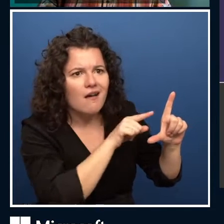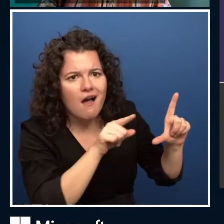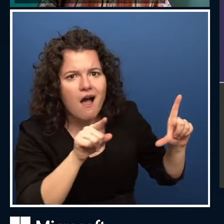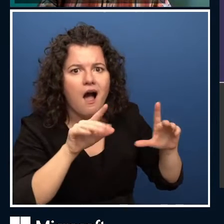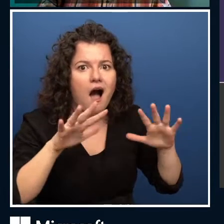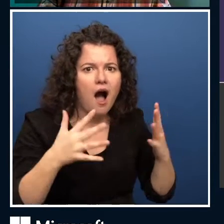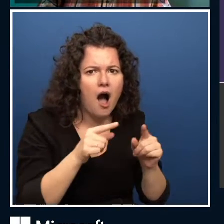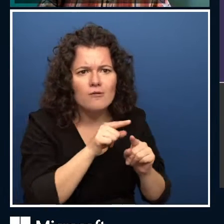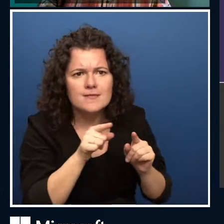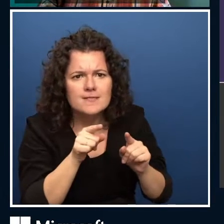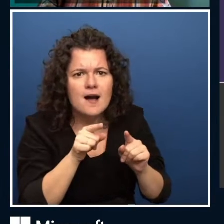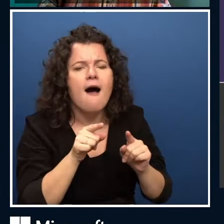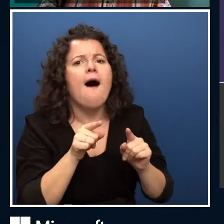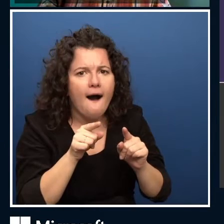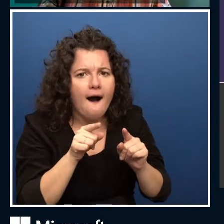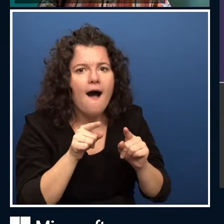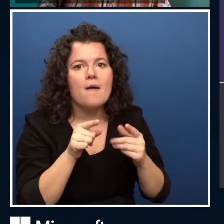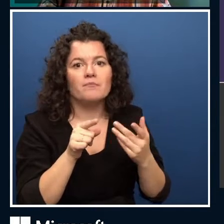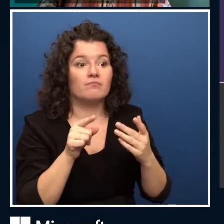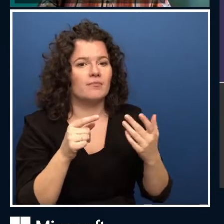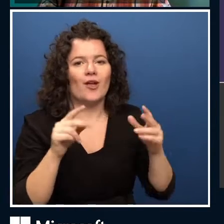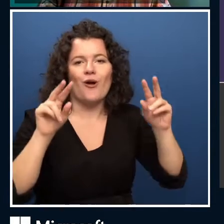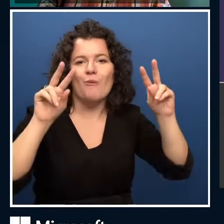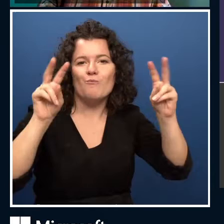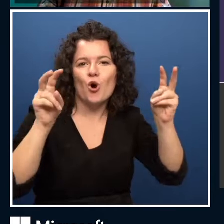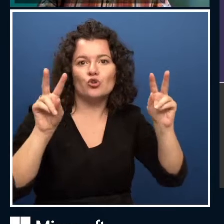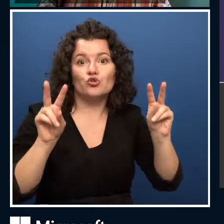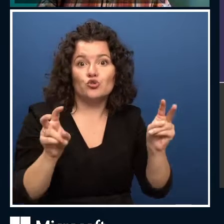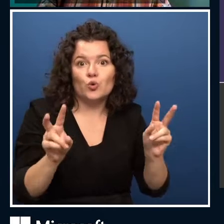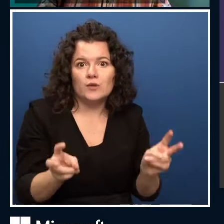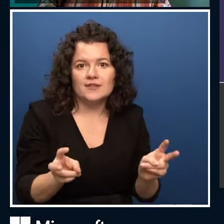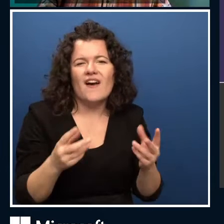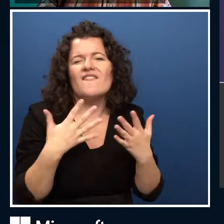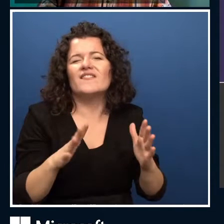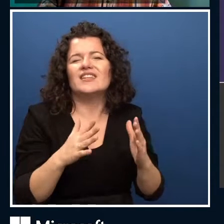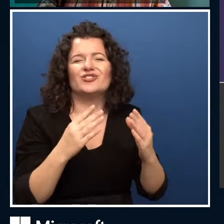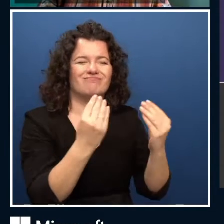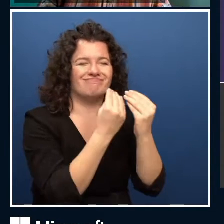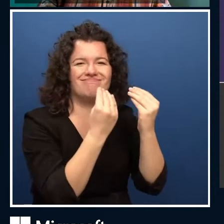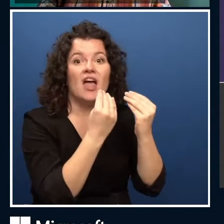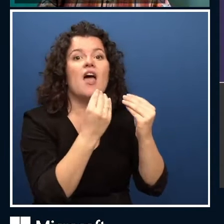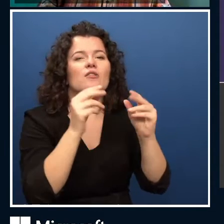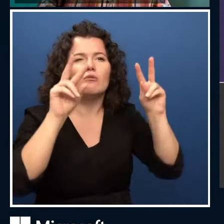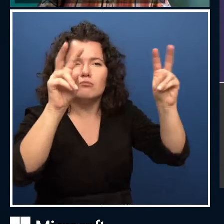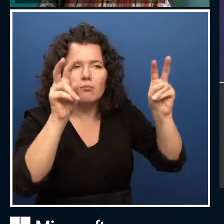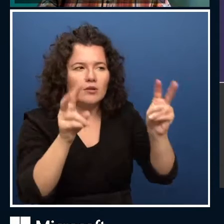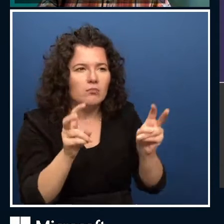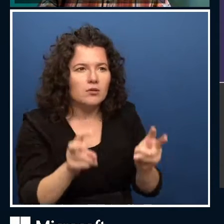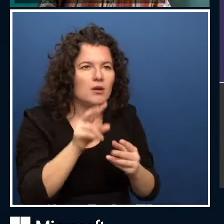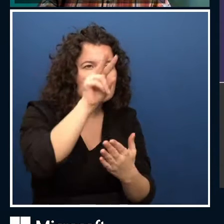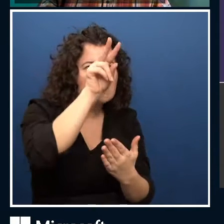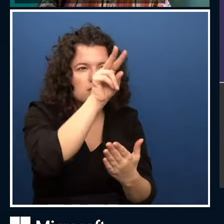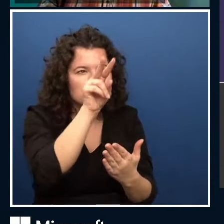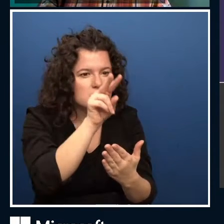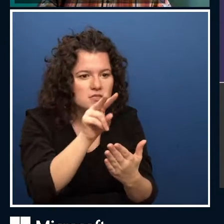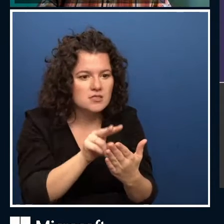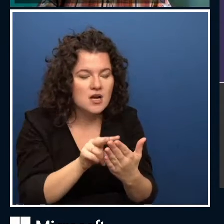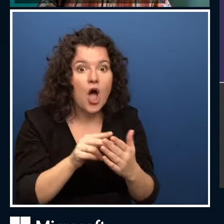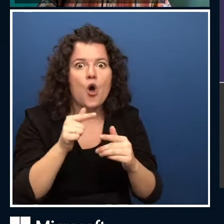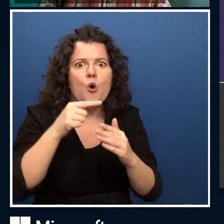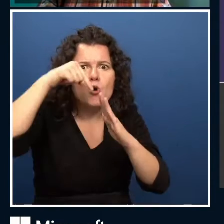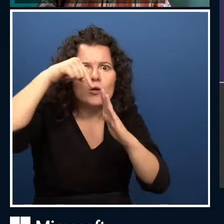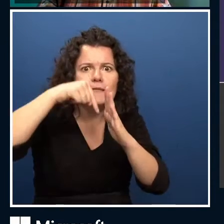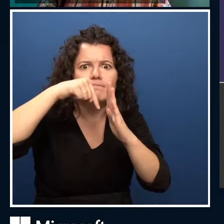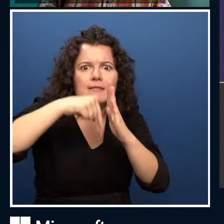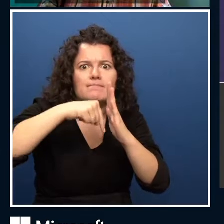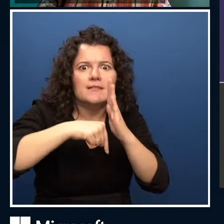some of the modules that we've put together for you just for this event. The more you do, the higher you get on the leaderboard and the greater